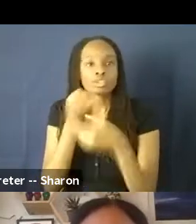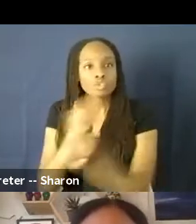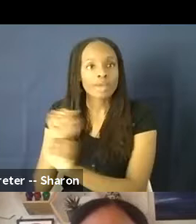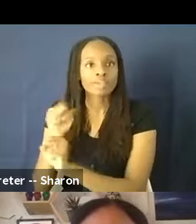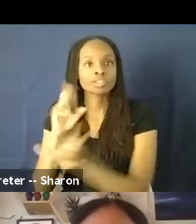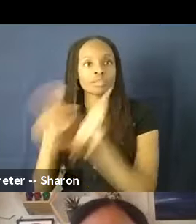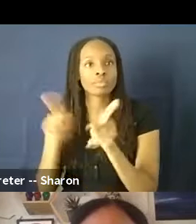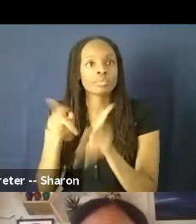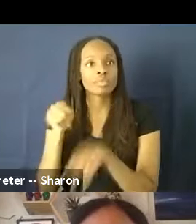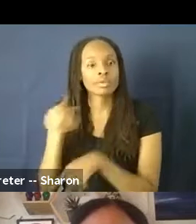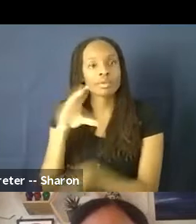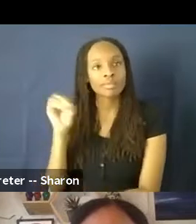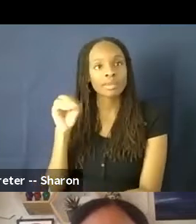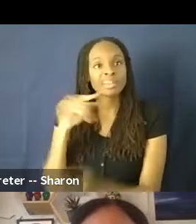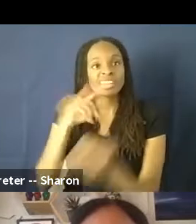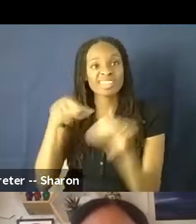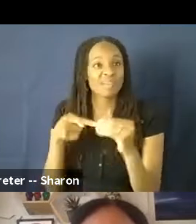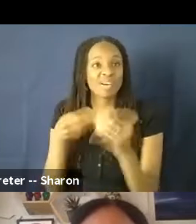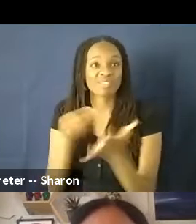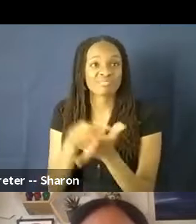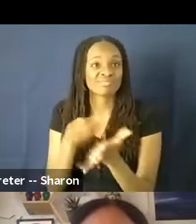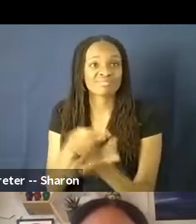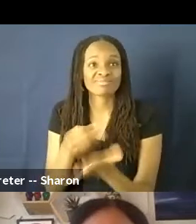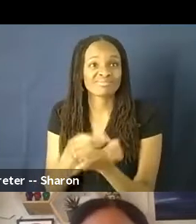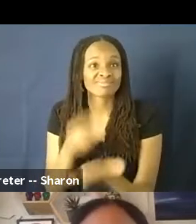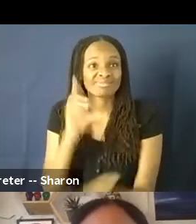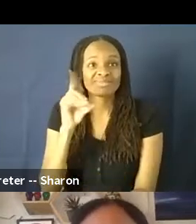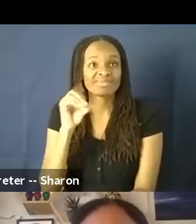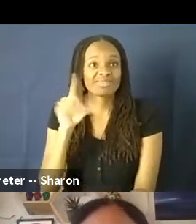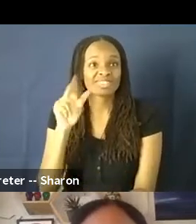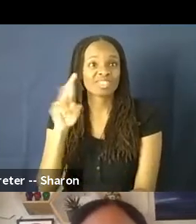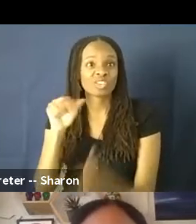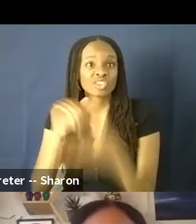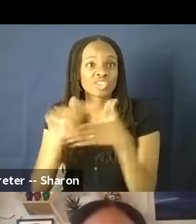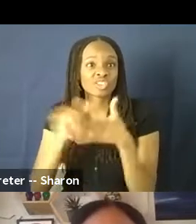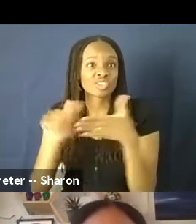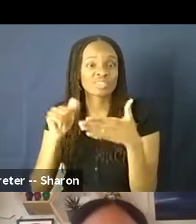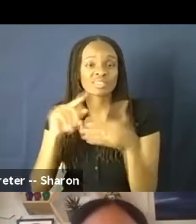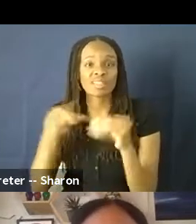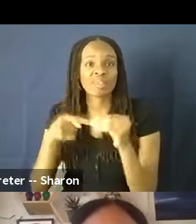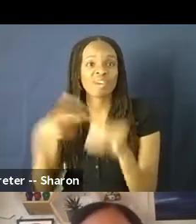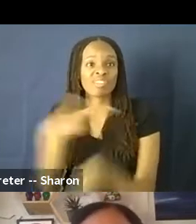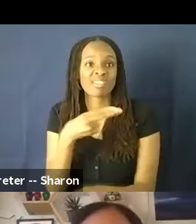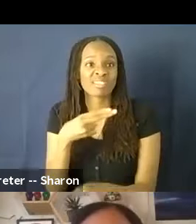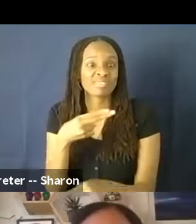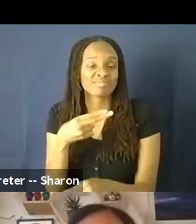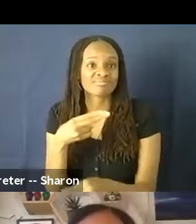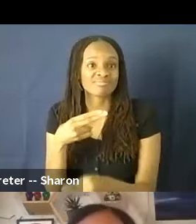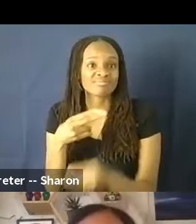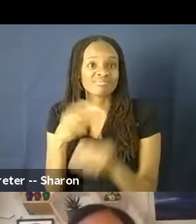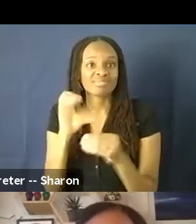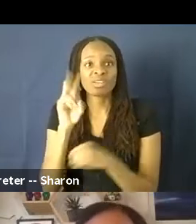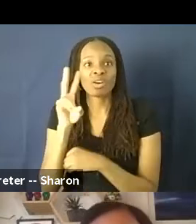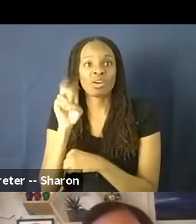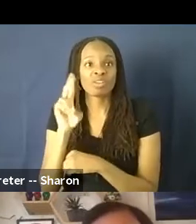it's about dollars. It's all about cutting overhead costs and increasing profits.